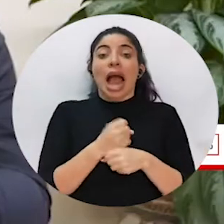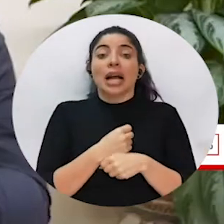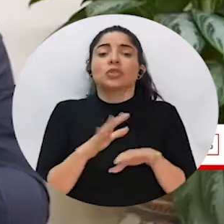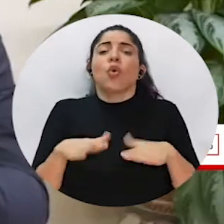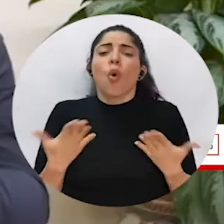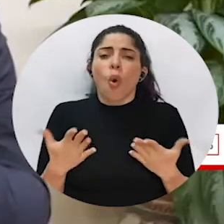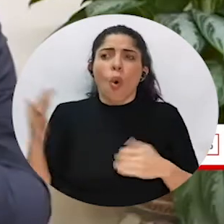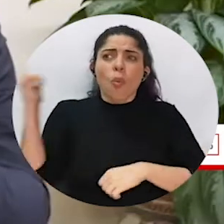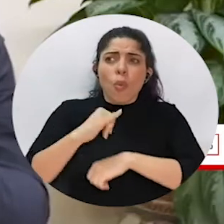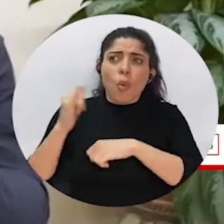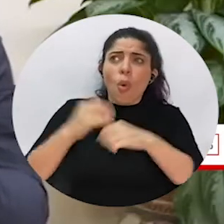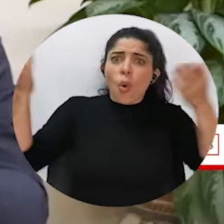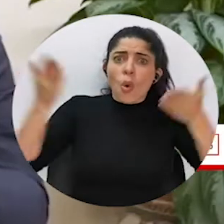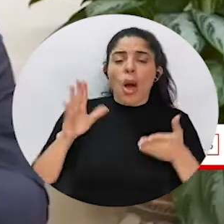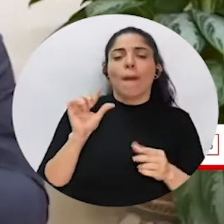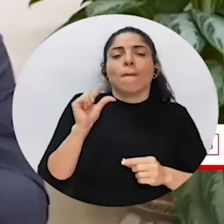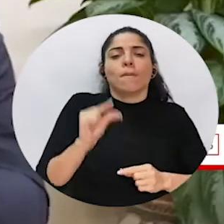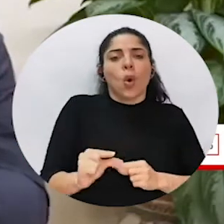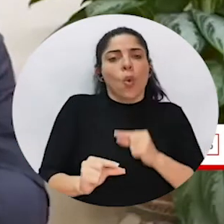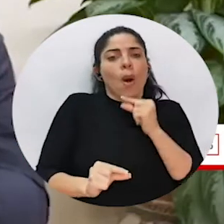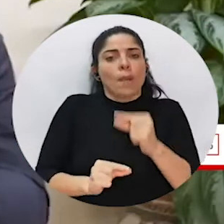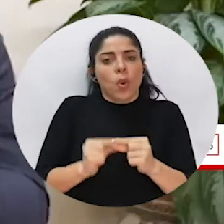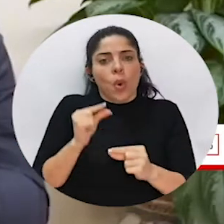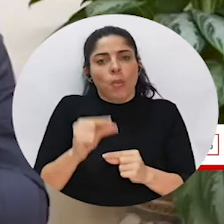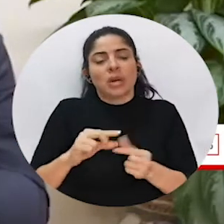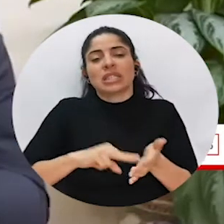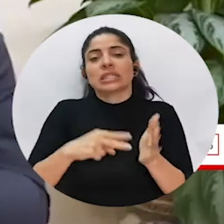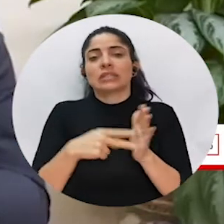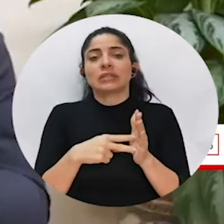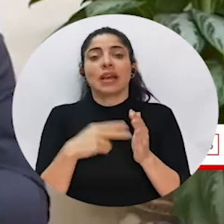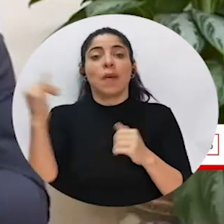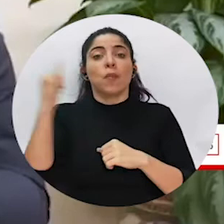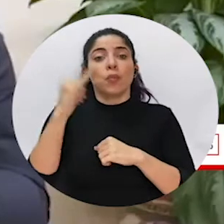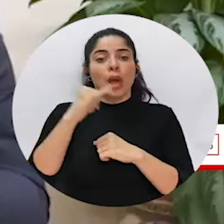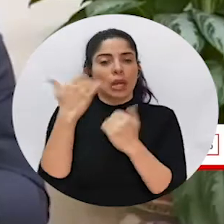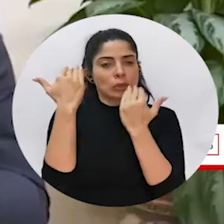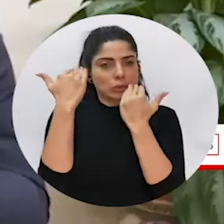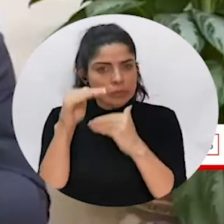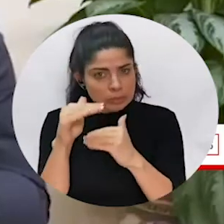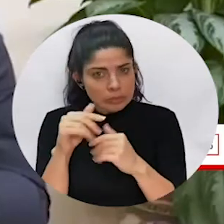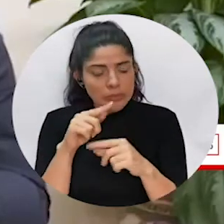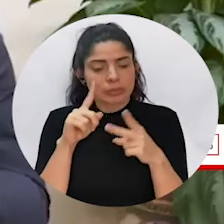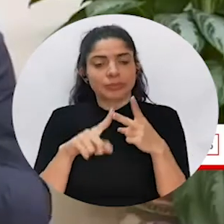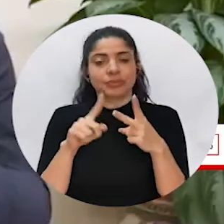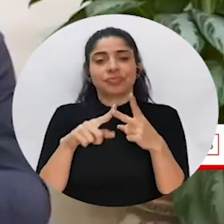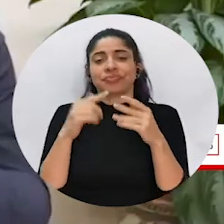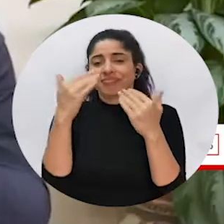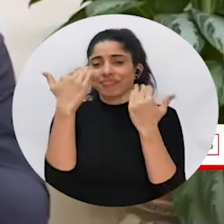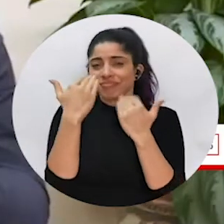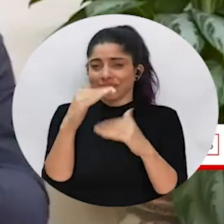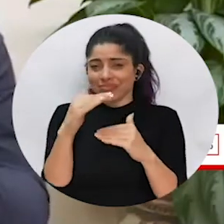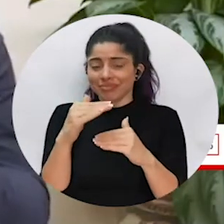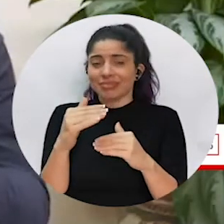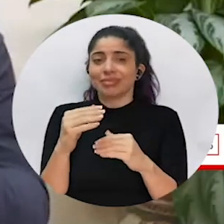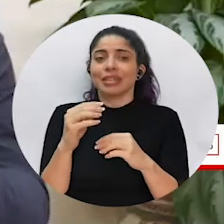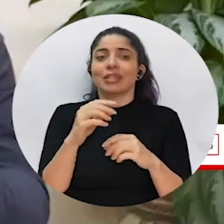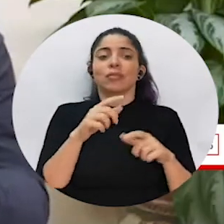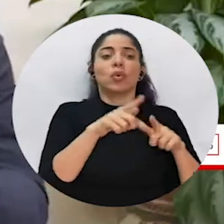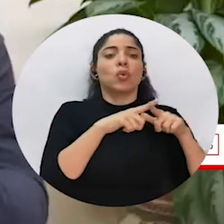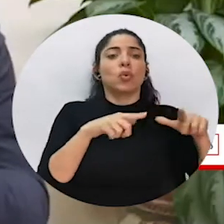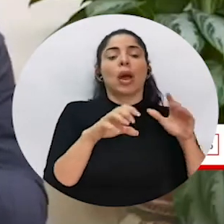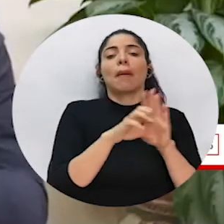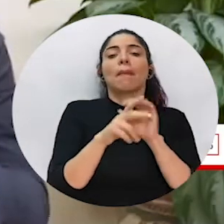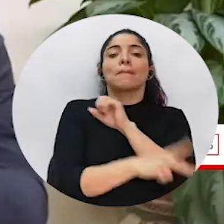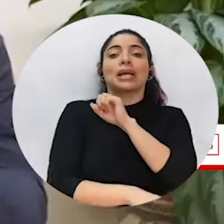and we're going to do it progressively. That means we're going to start with a limited number of flights and a limited number